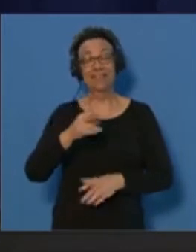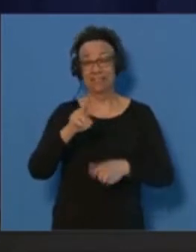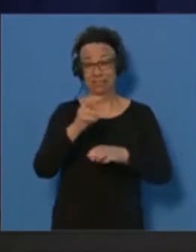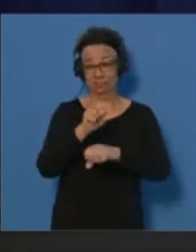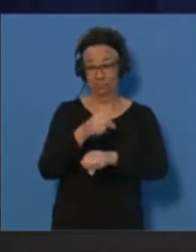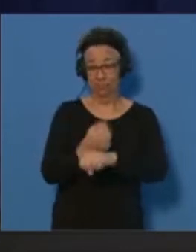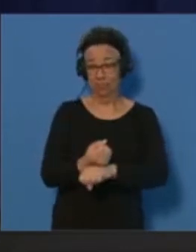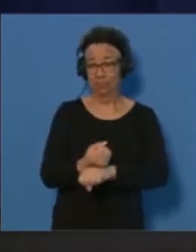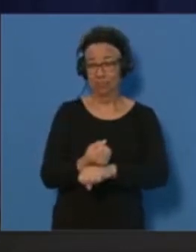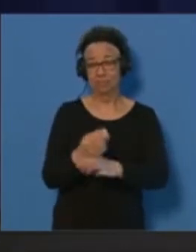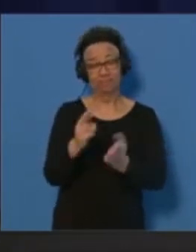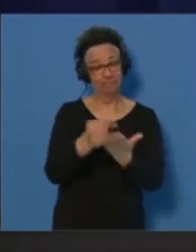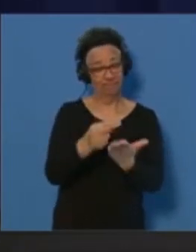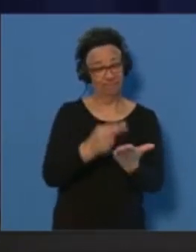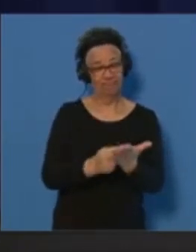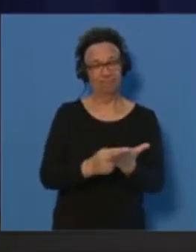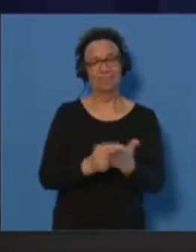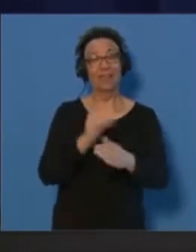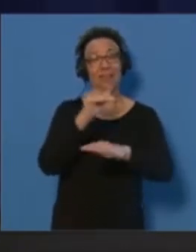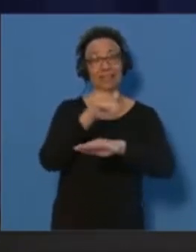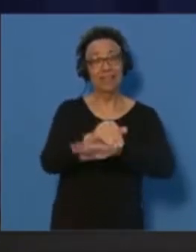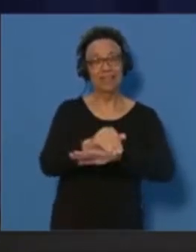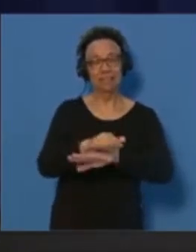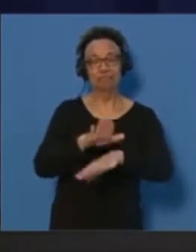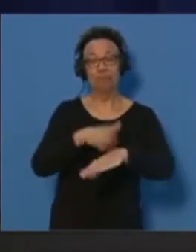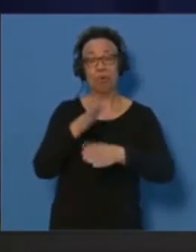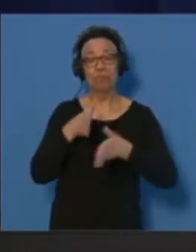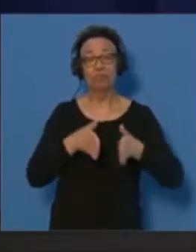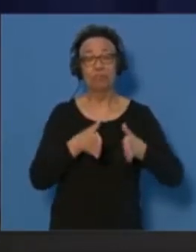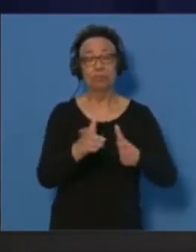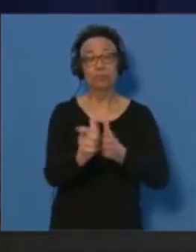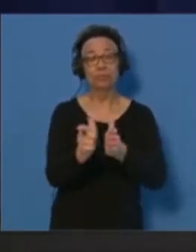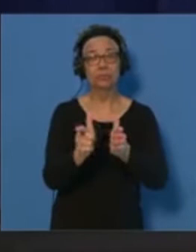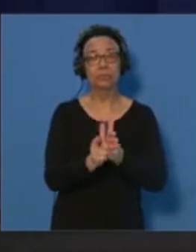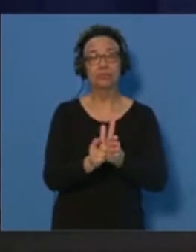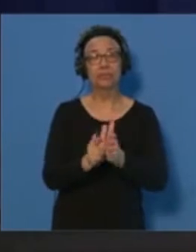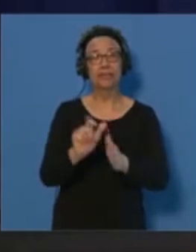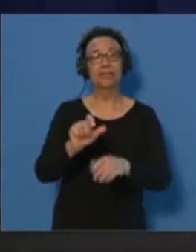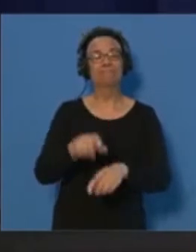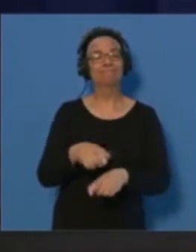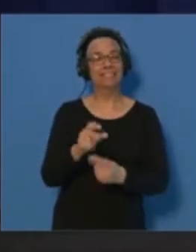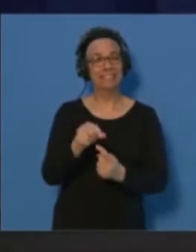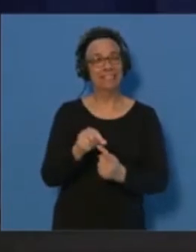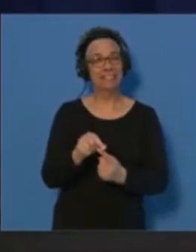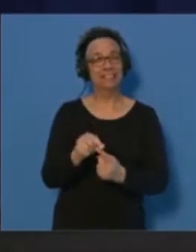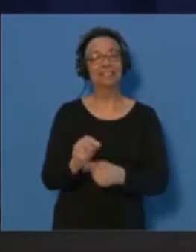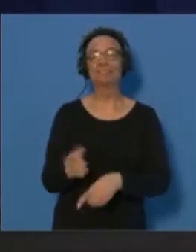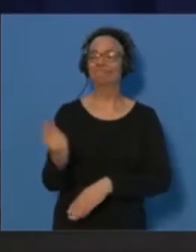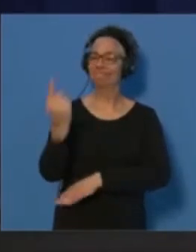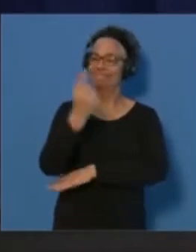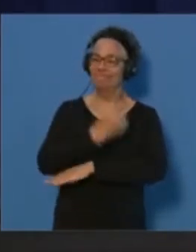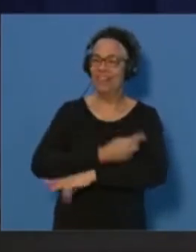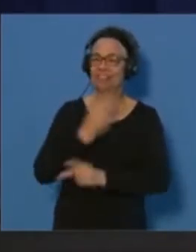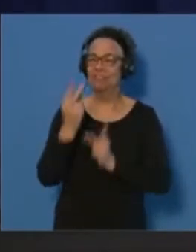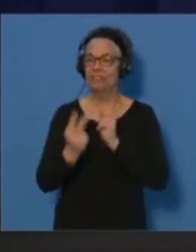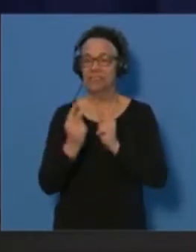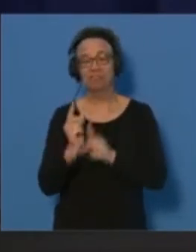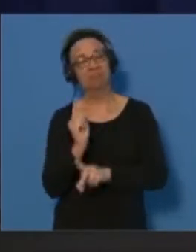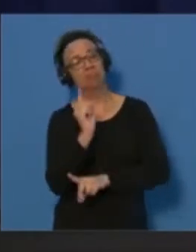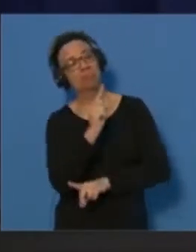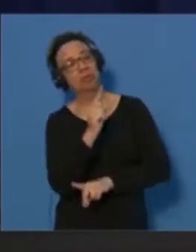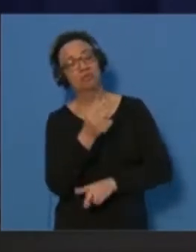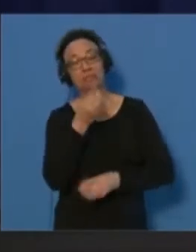maintain the night time curfew and set out the arrangements for essential day time visits to grocery stores and